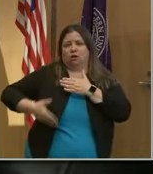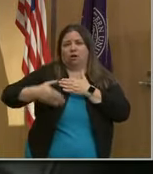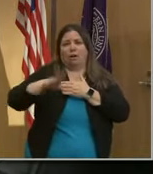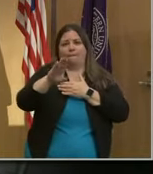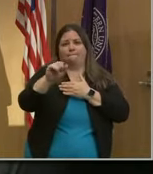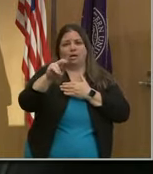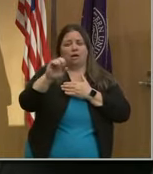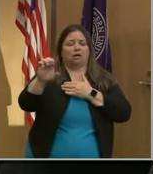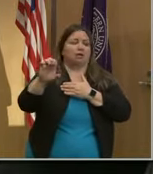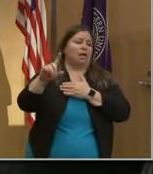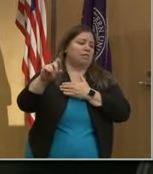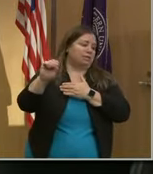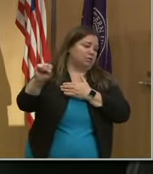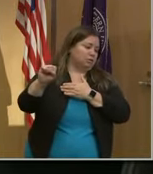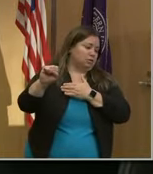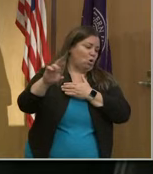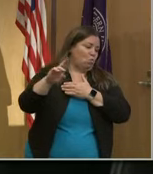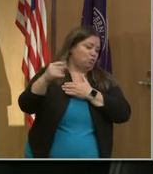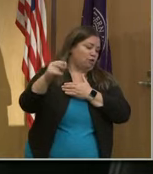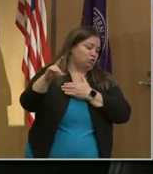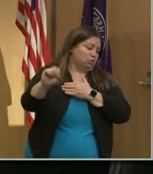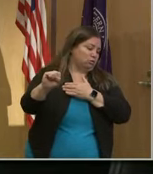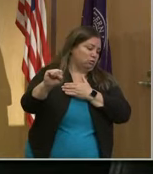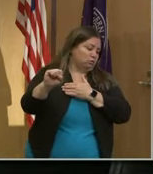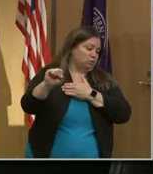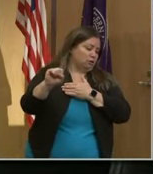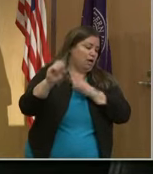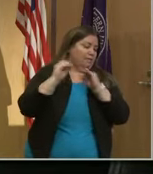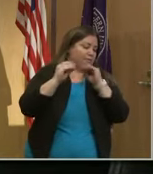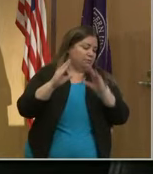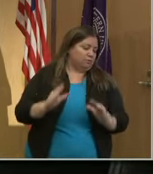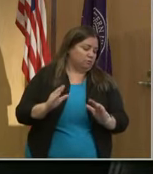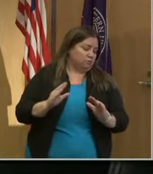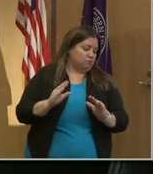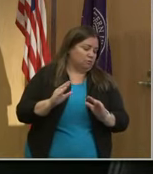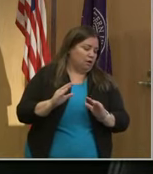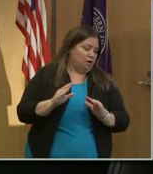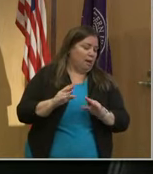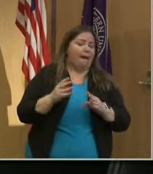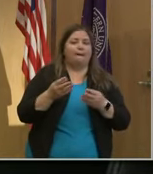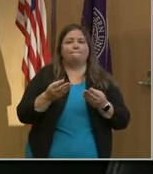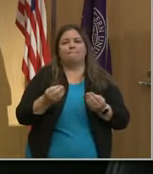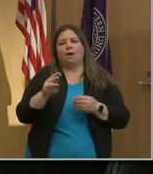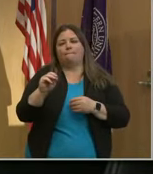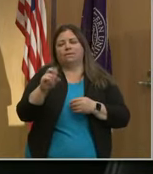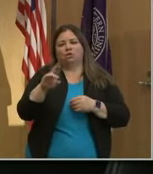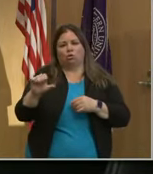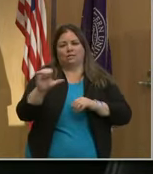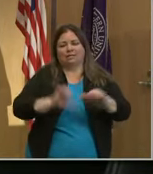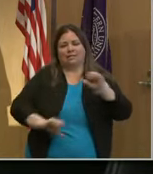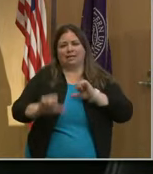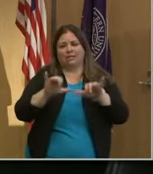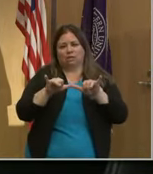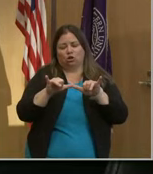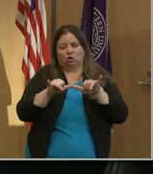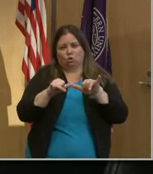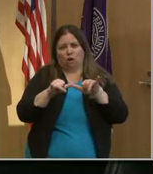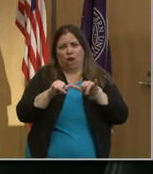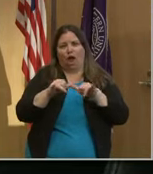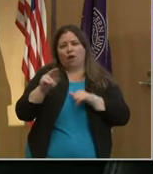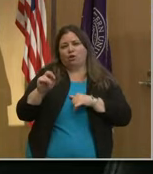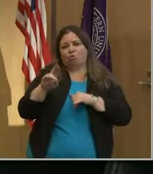not the least, John Rogers, Simpson Query Professor of Material Sciences and Engineering Dermatology and